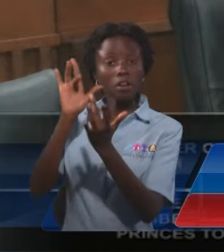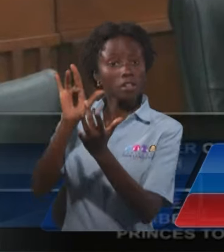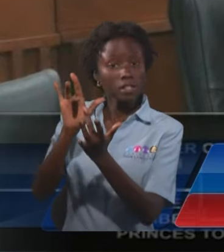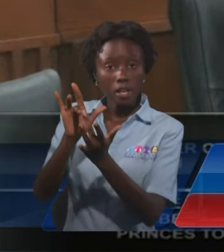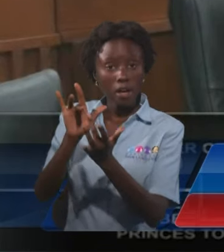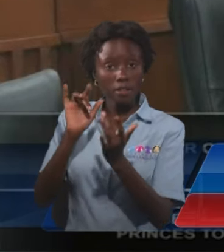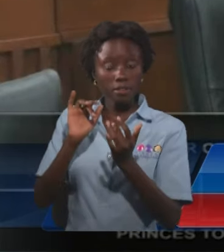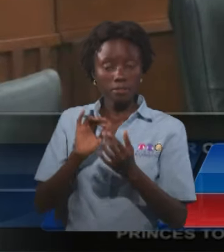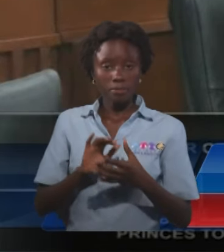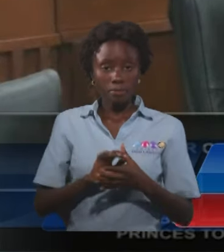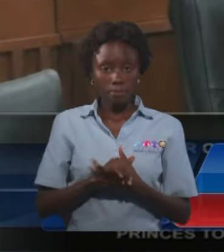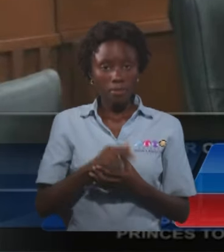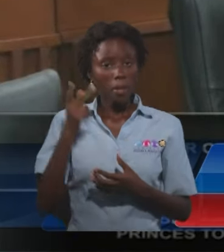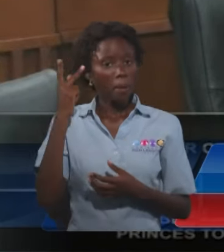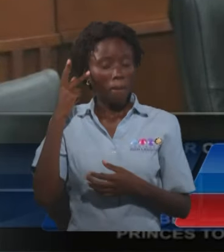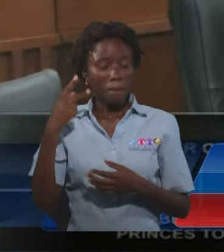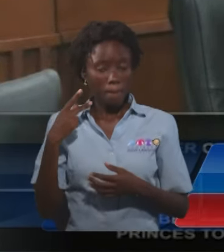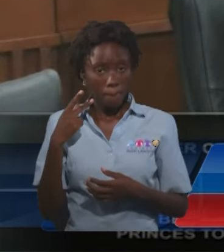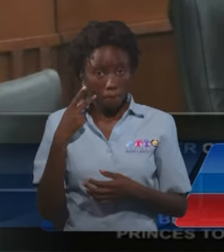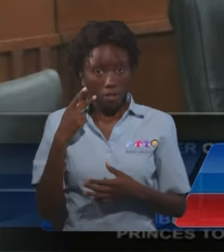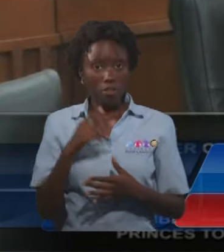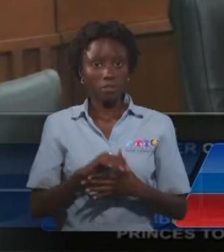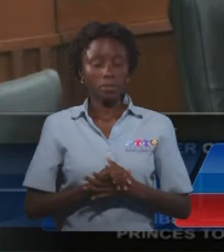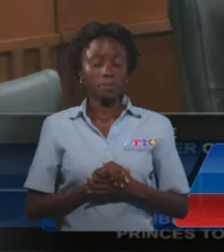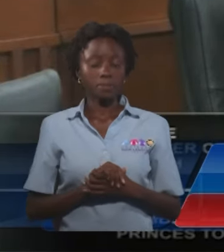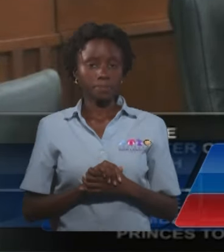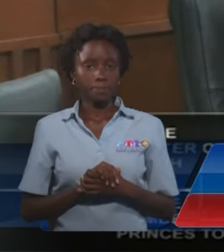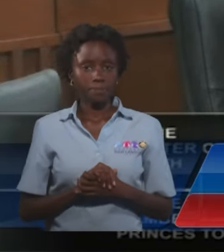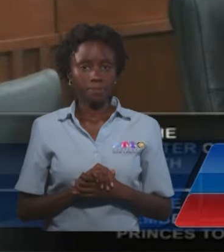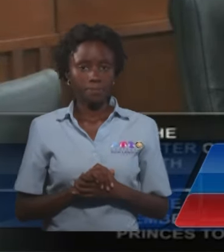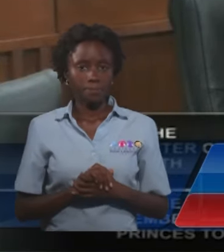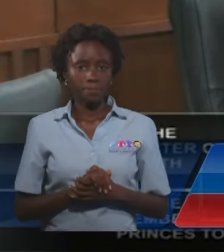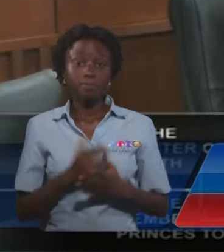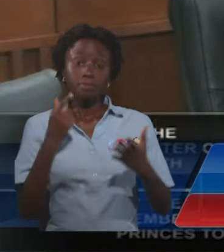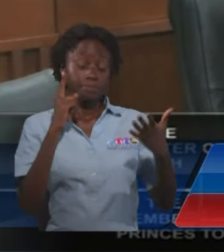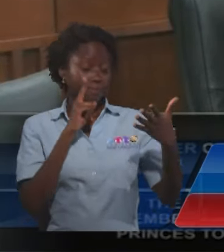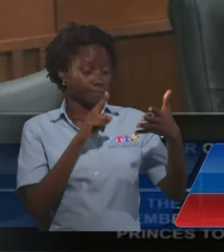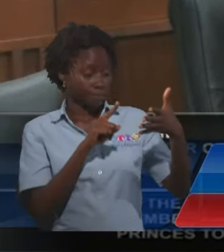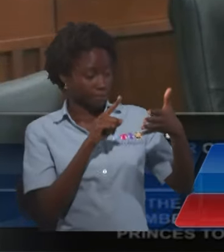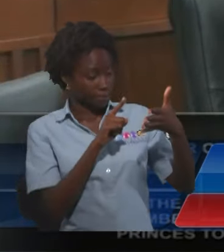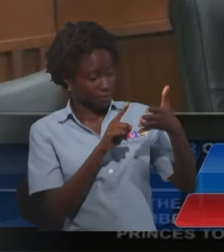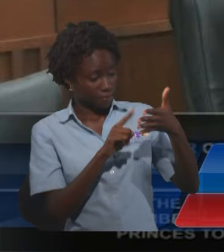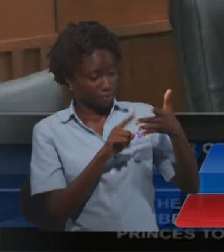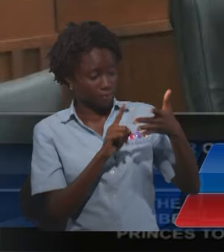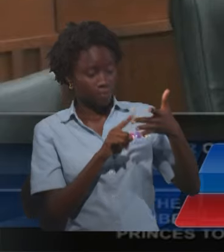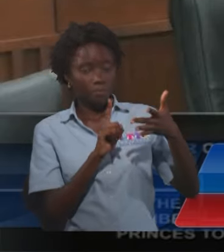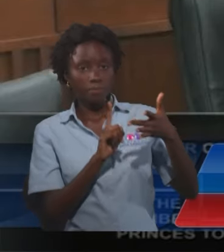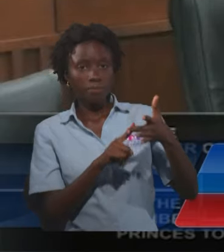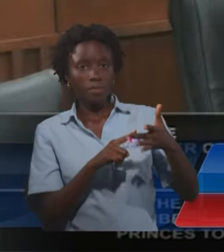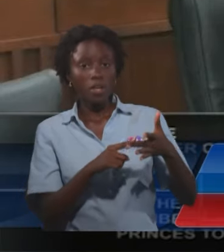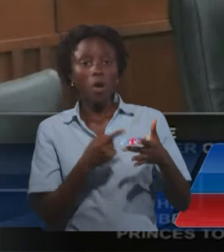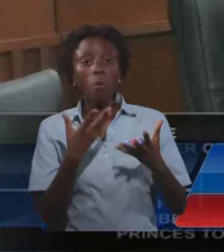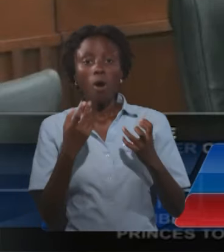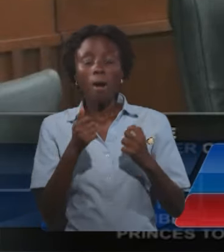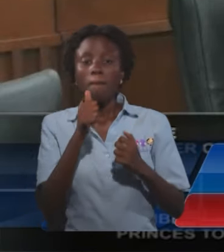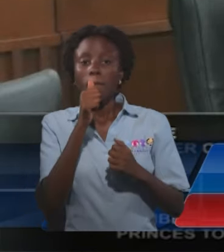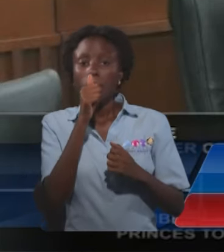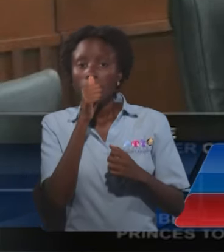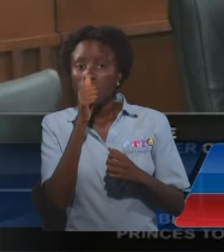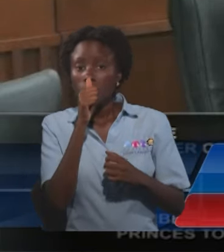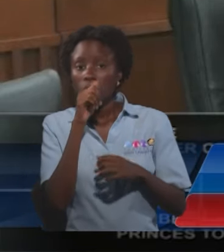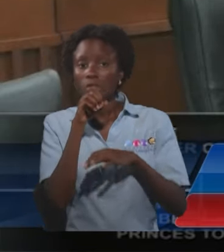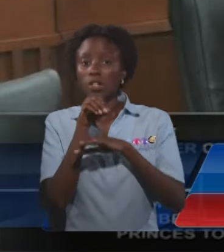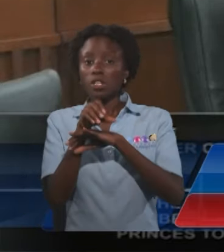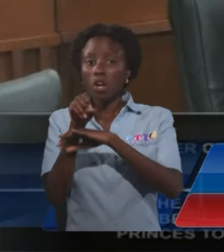and the parents to stop. The letter also said that they requested private counseling to be